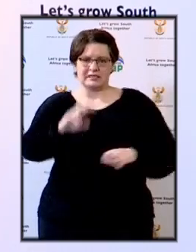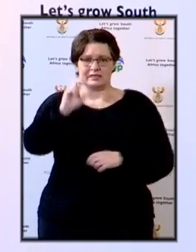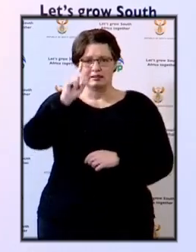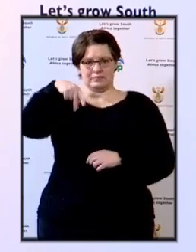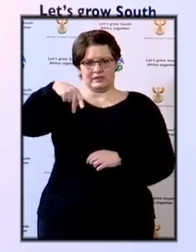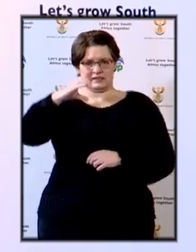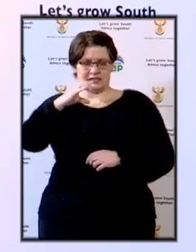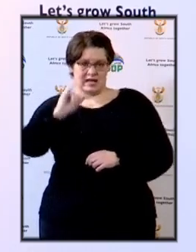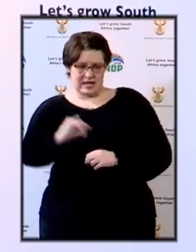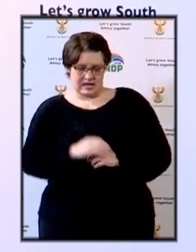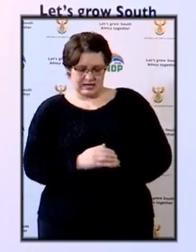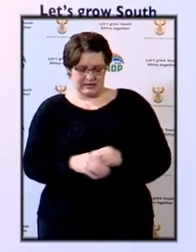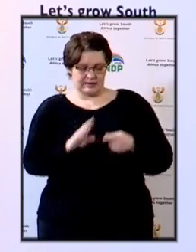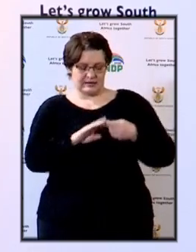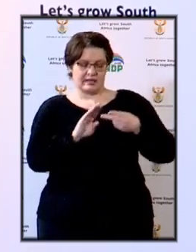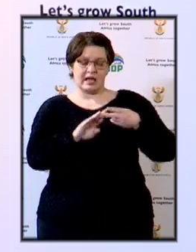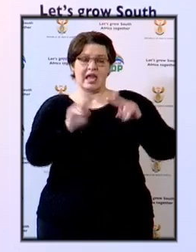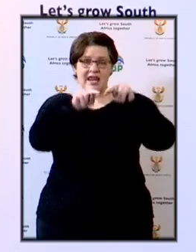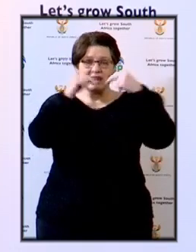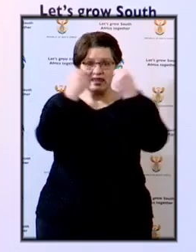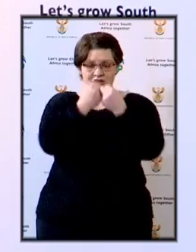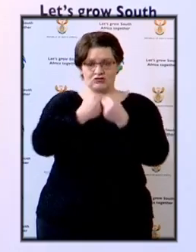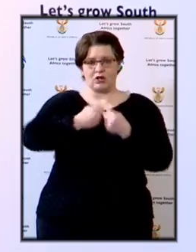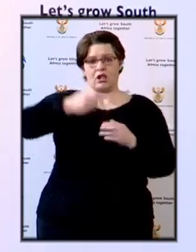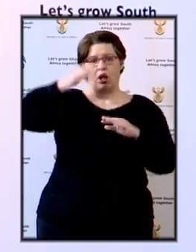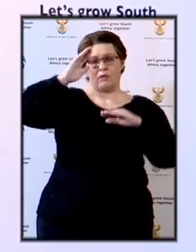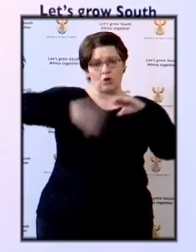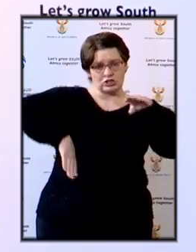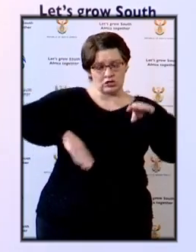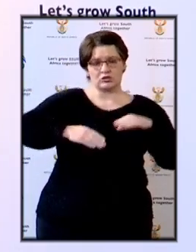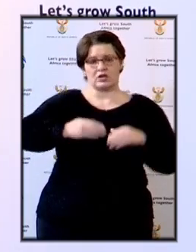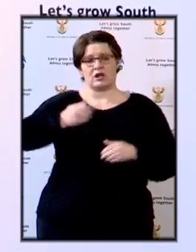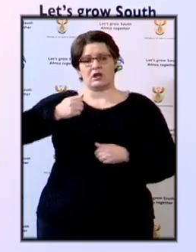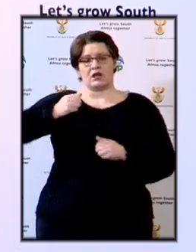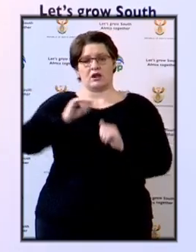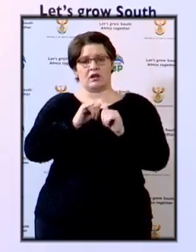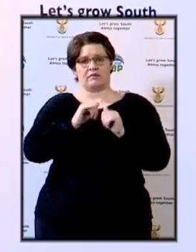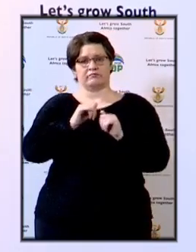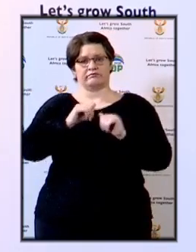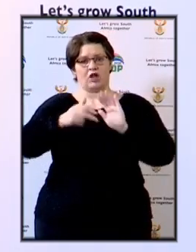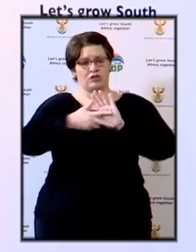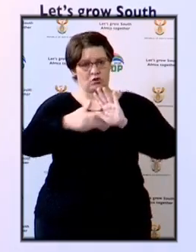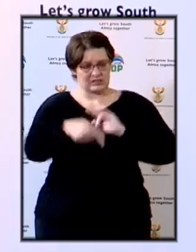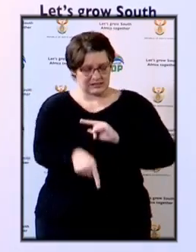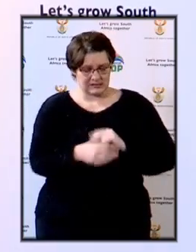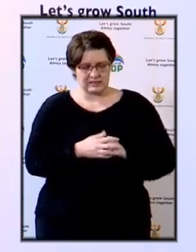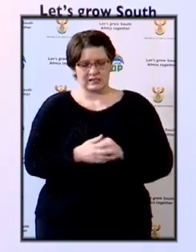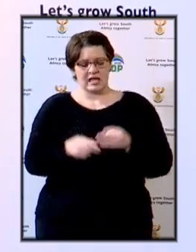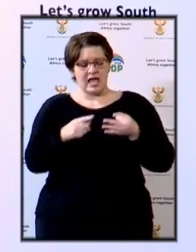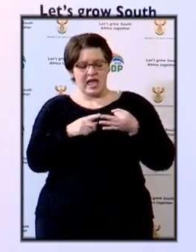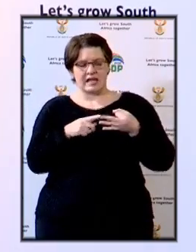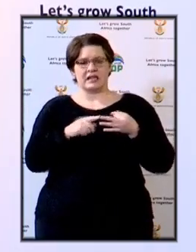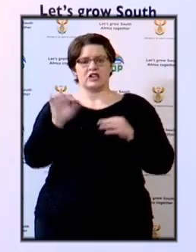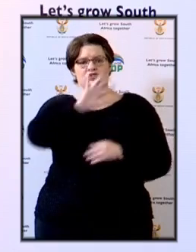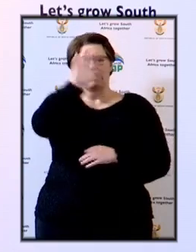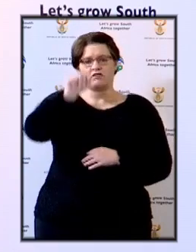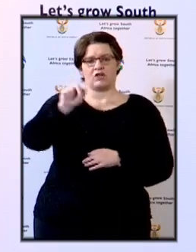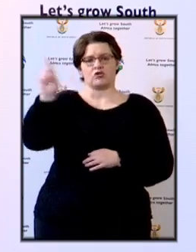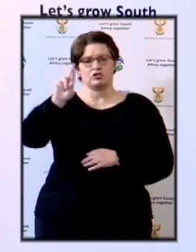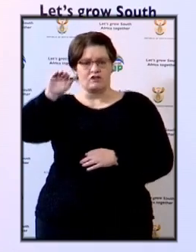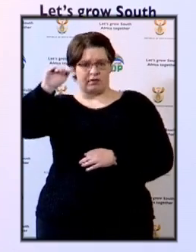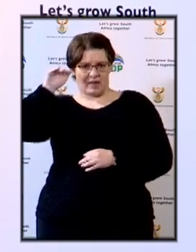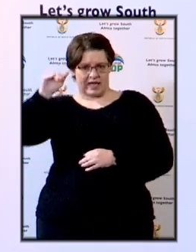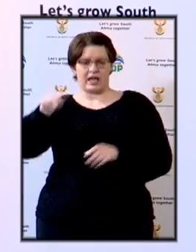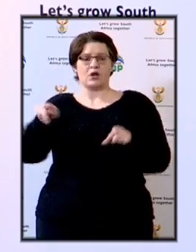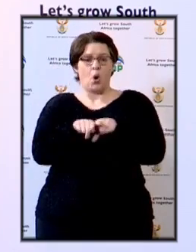DPCI, the National Prosecuting Authority, and the South African Reserve Bank,